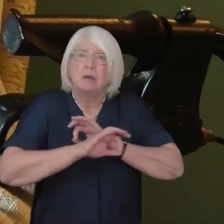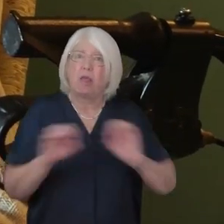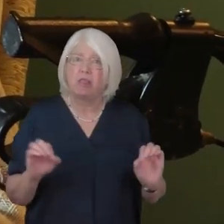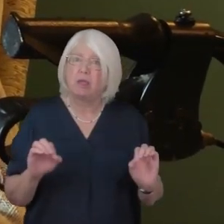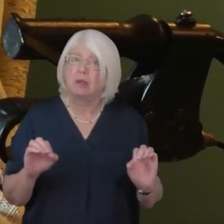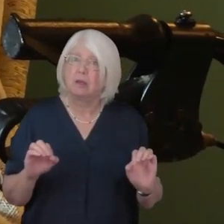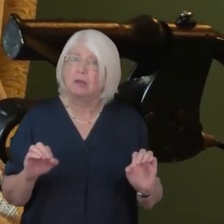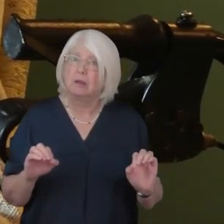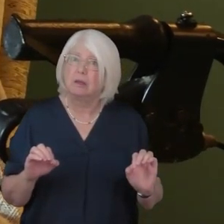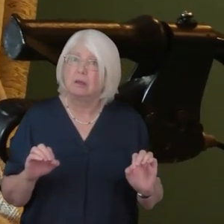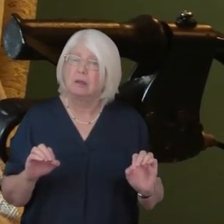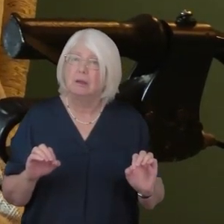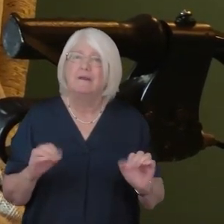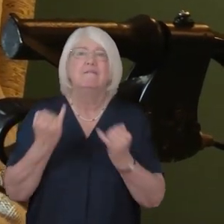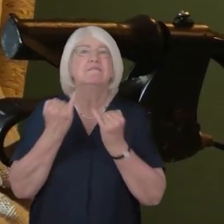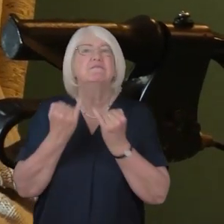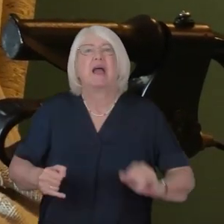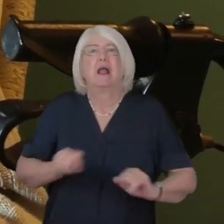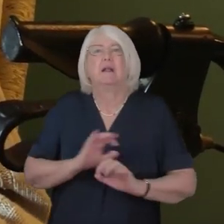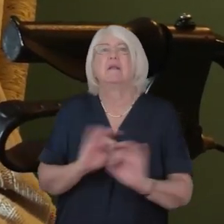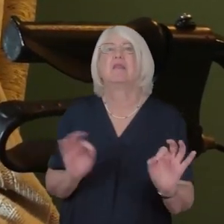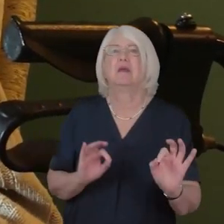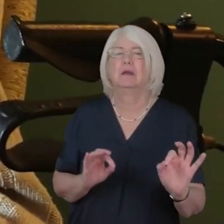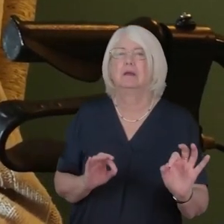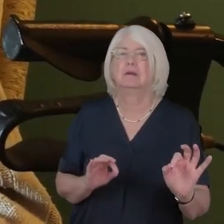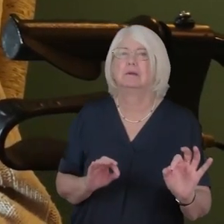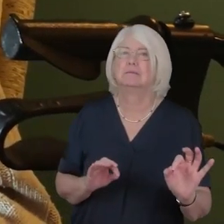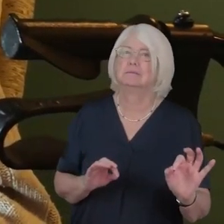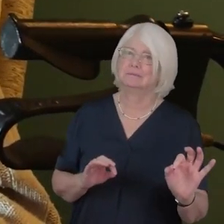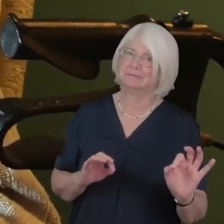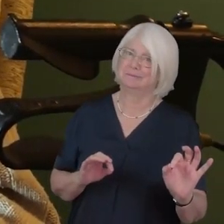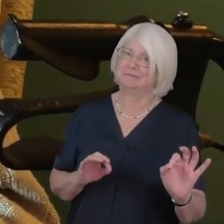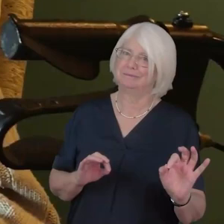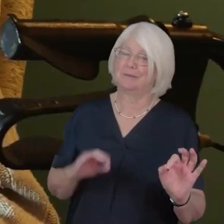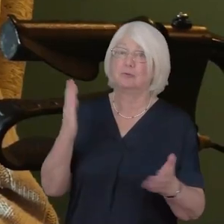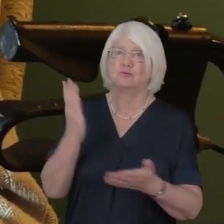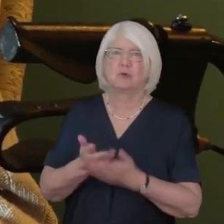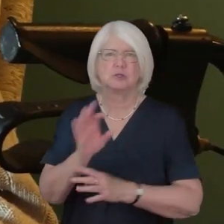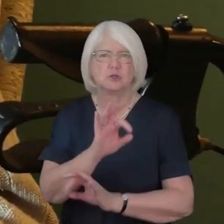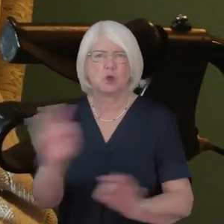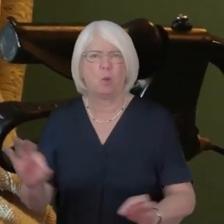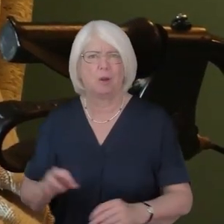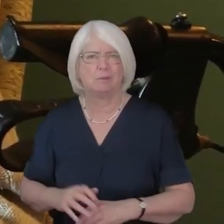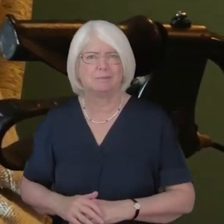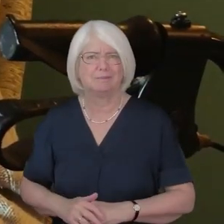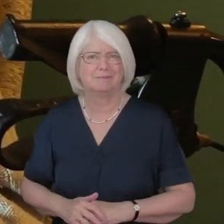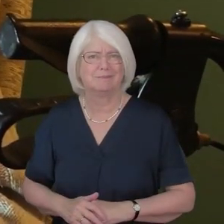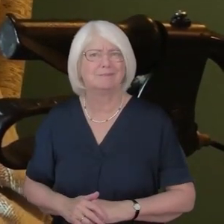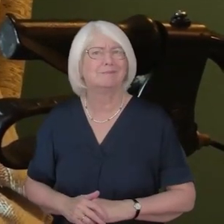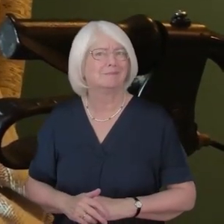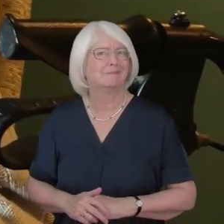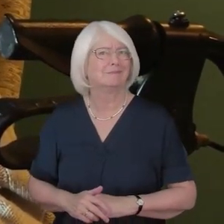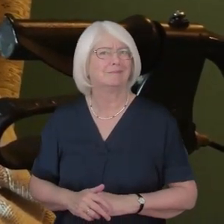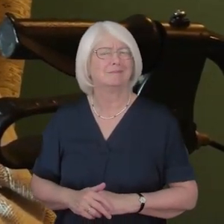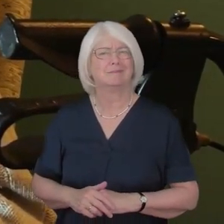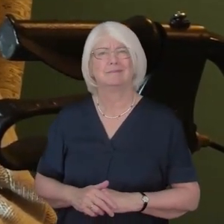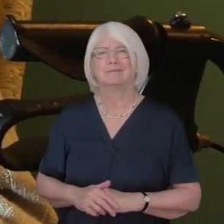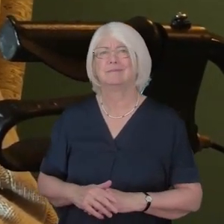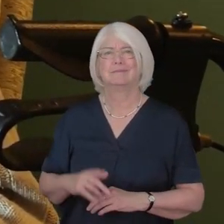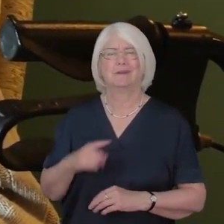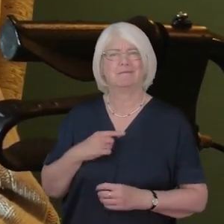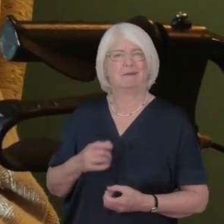fail in nothing Trust no one Venture your life for no one